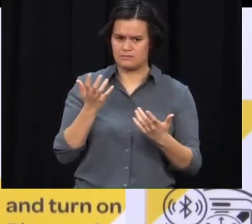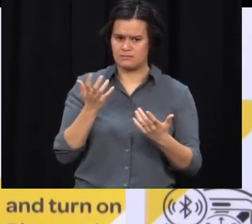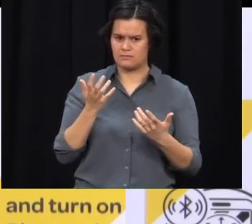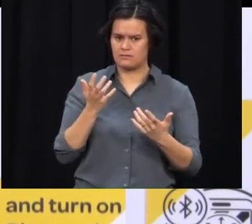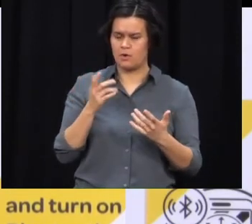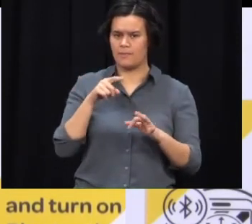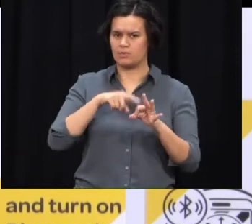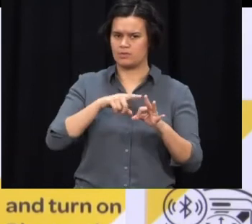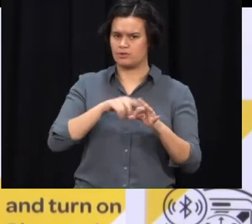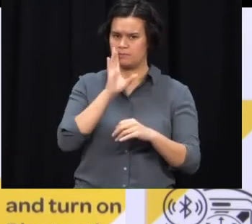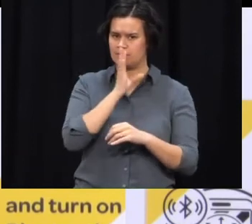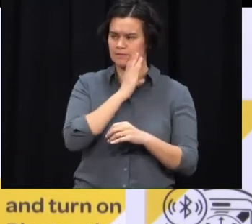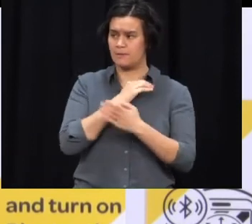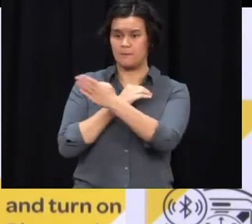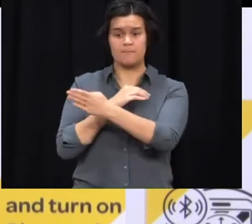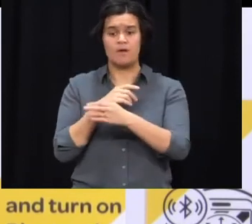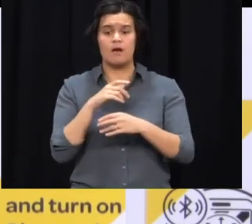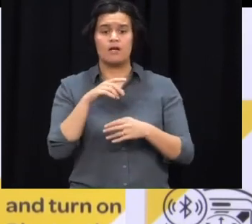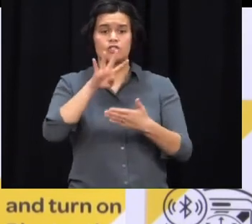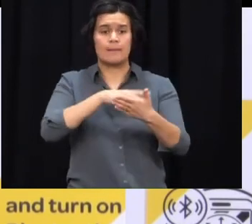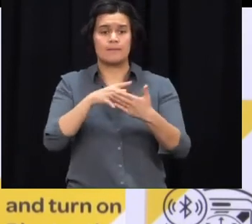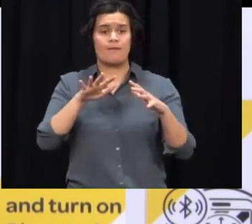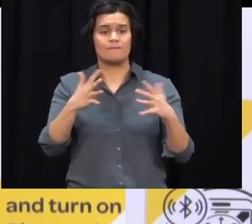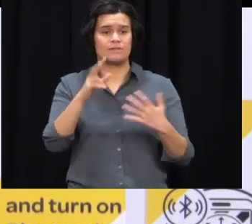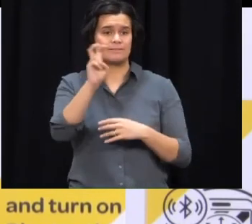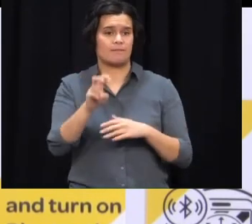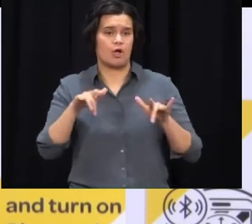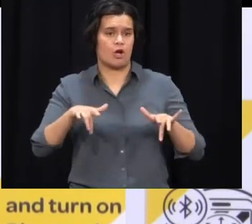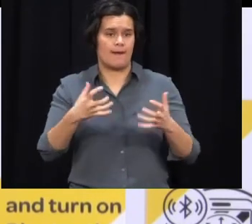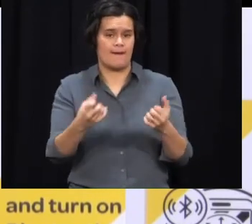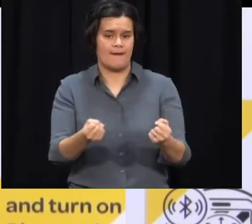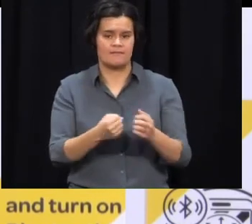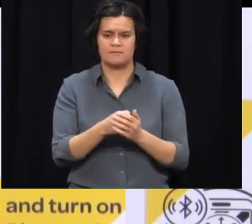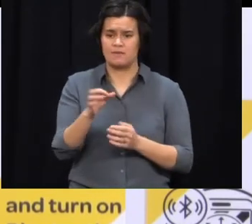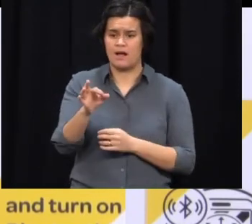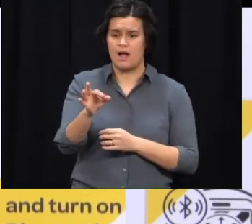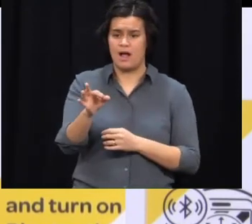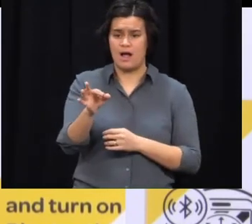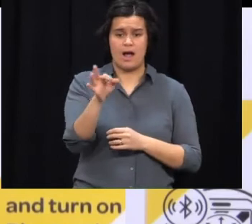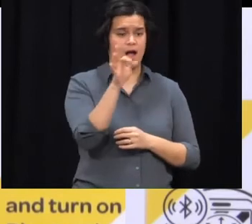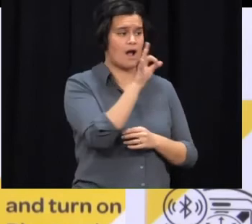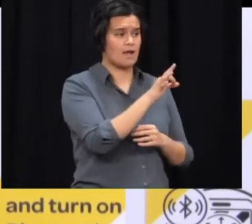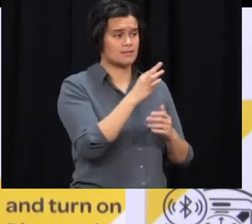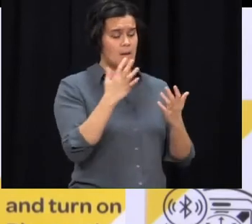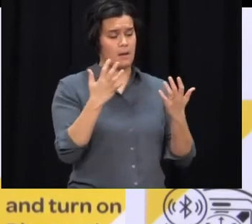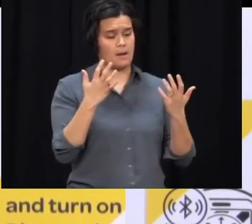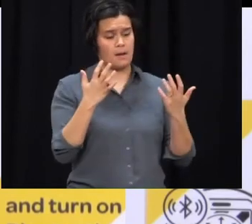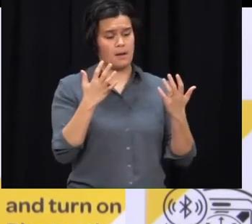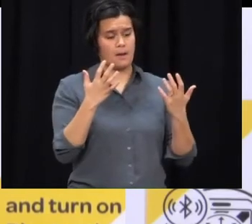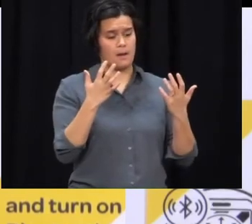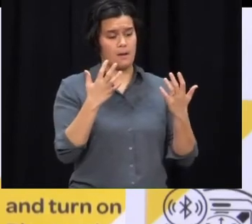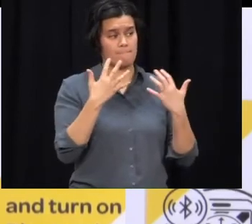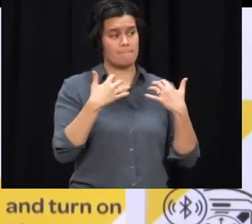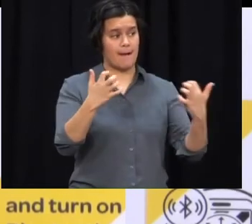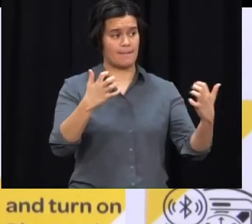have got a confirmed schedule for September, but we can come back to you on that. And I just wanted to ask about businesses, obviously public health officials are stretched, but businesses who haven't heard